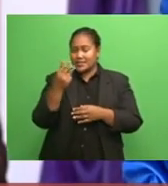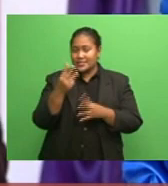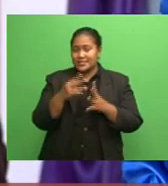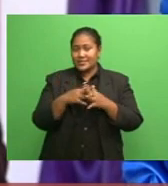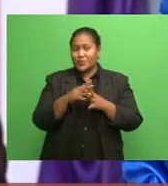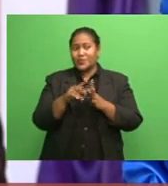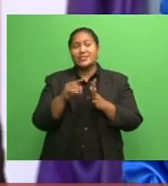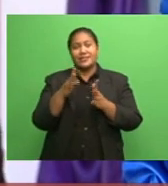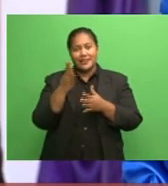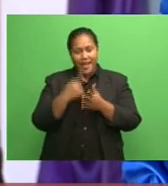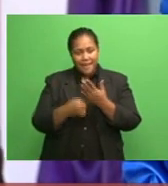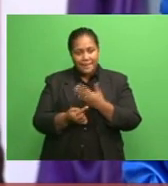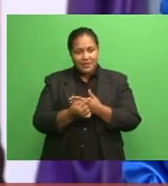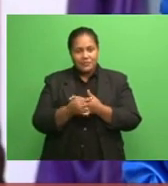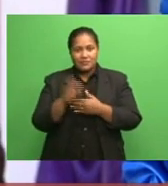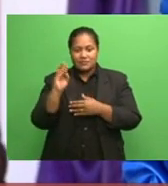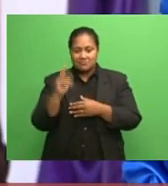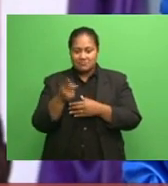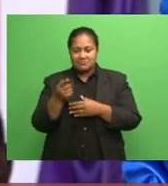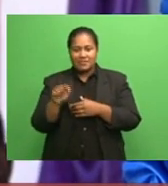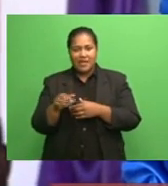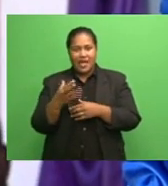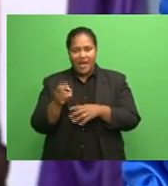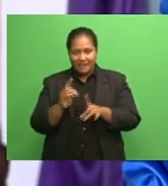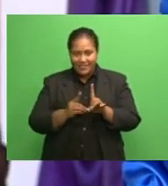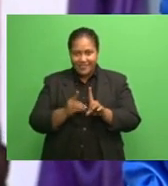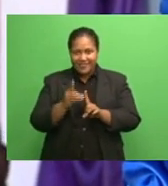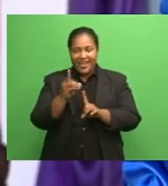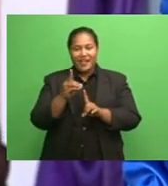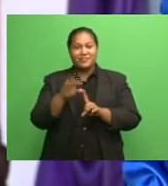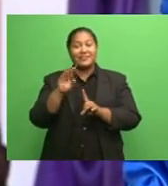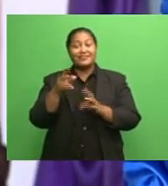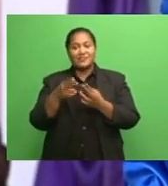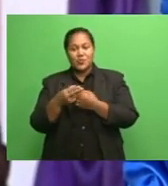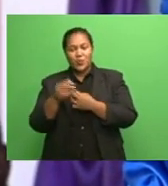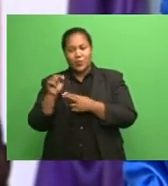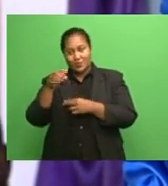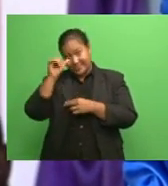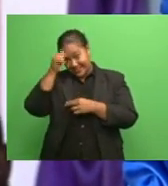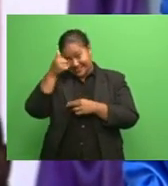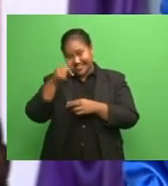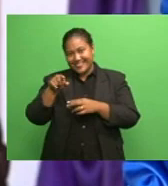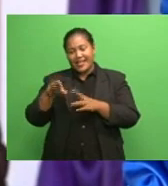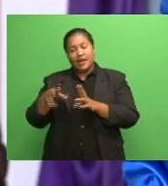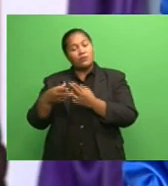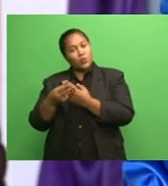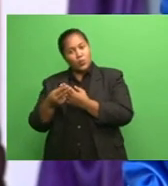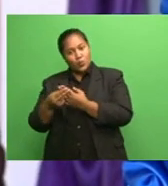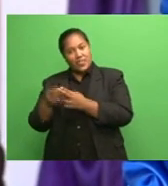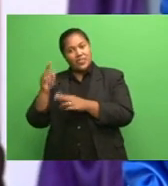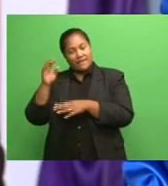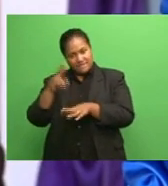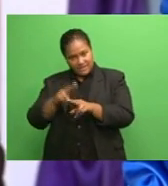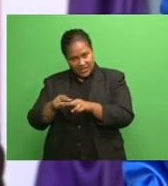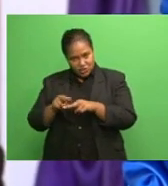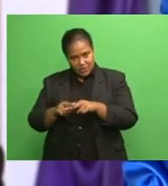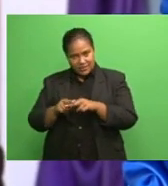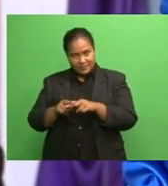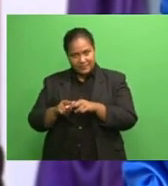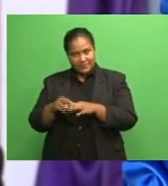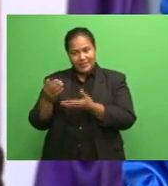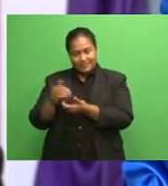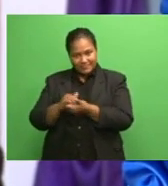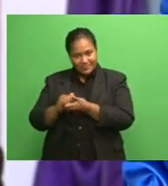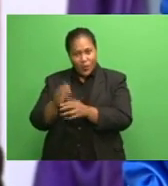India, a committed development partner of Fiji, felt and shared